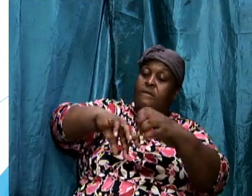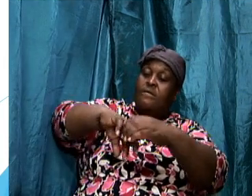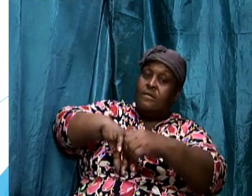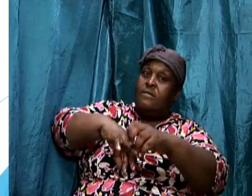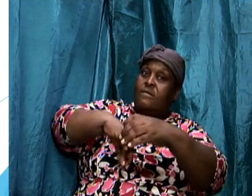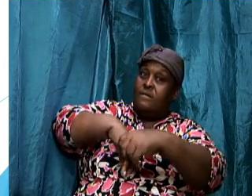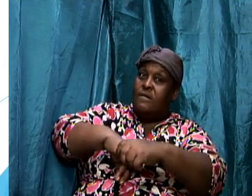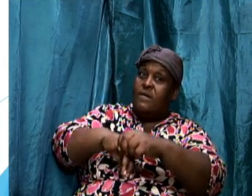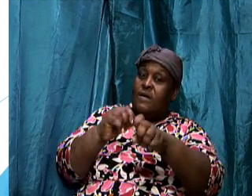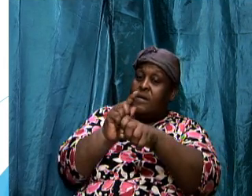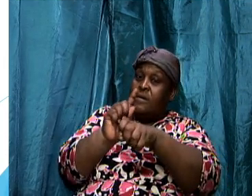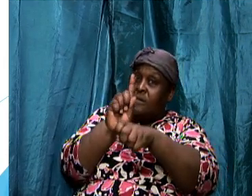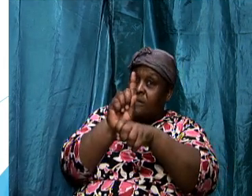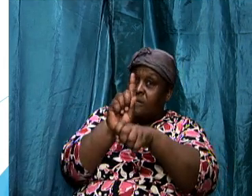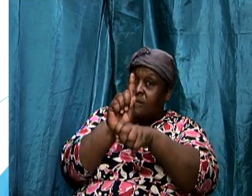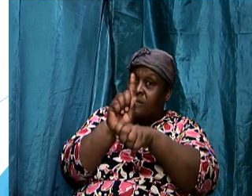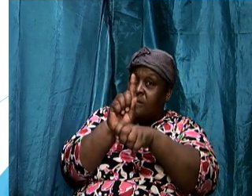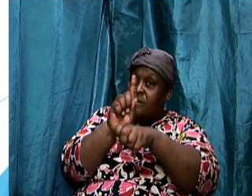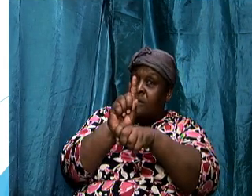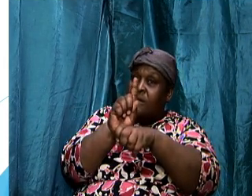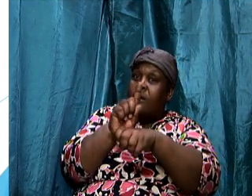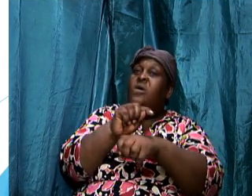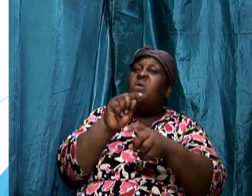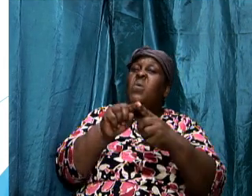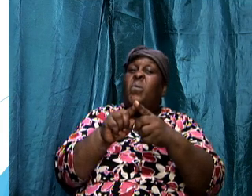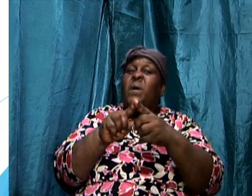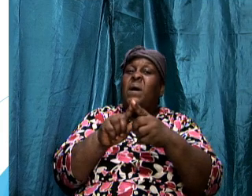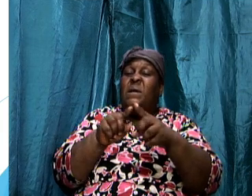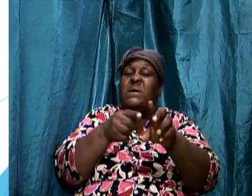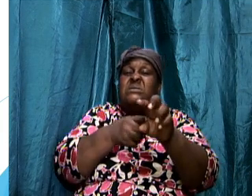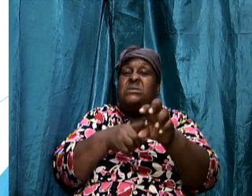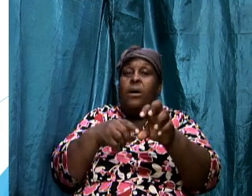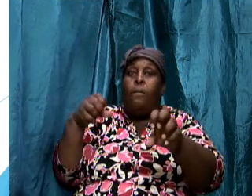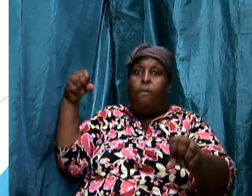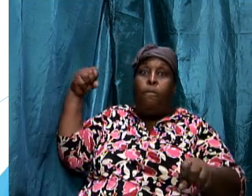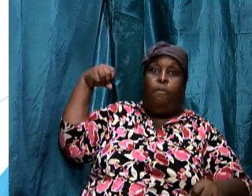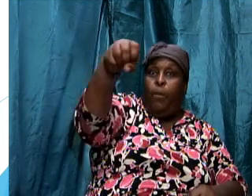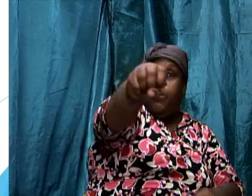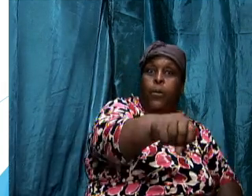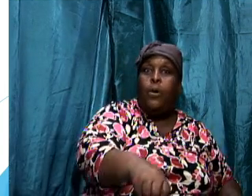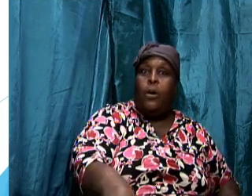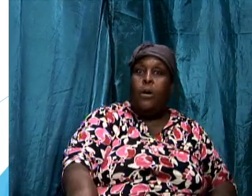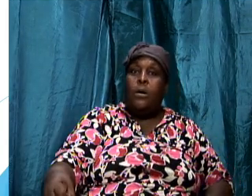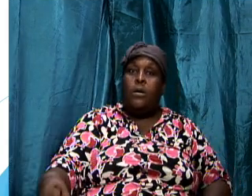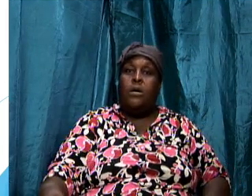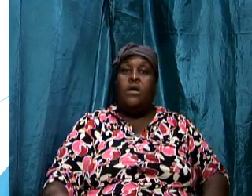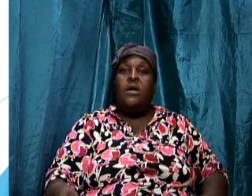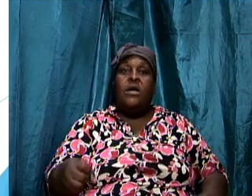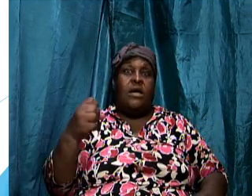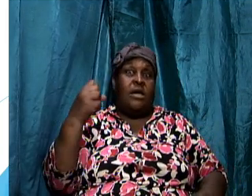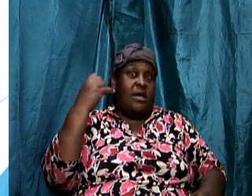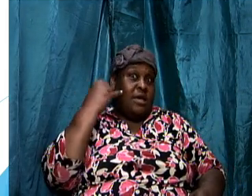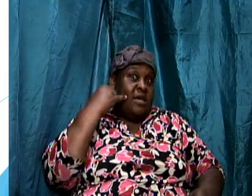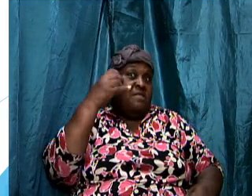extruding from the iron so that when they start to thump at each other if that iron with the